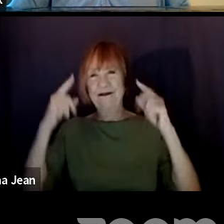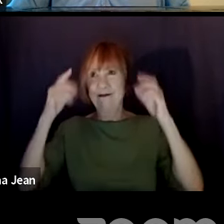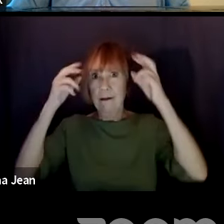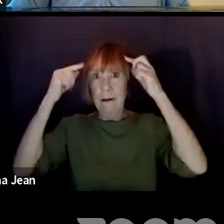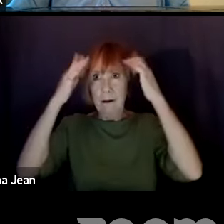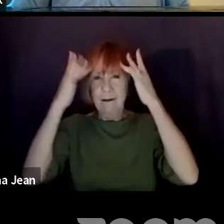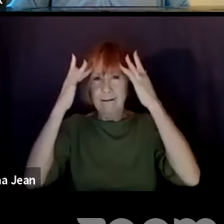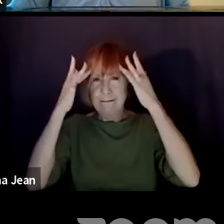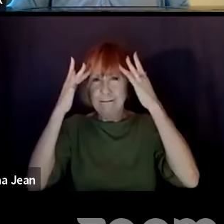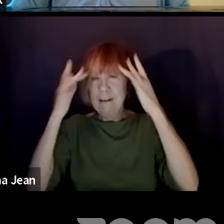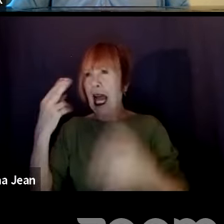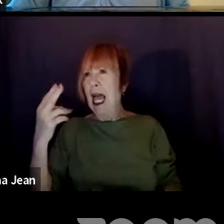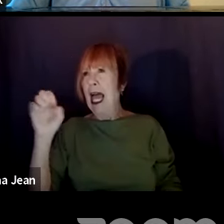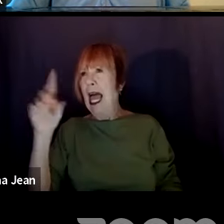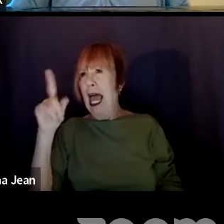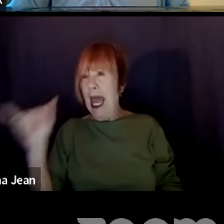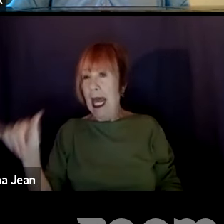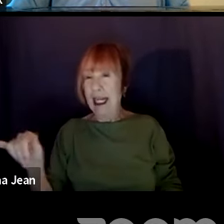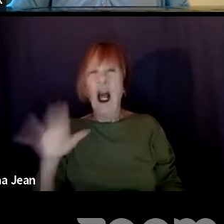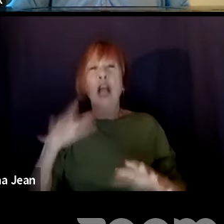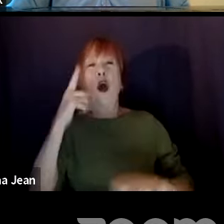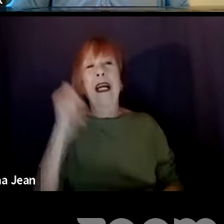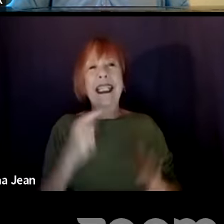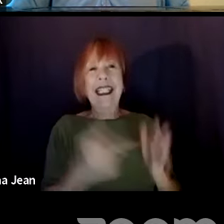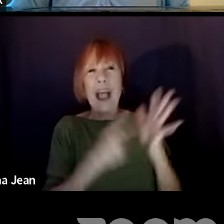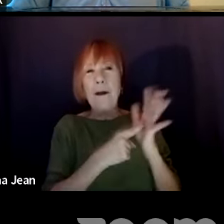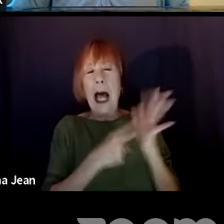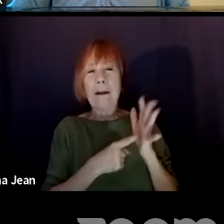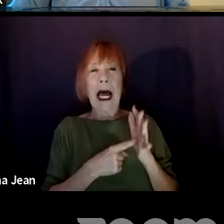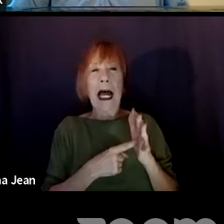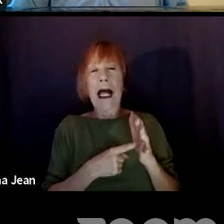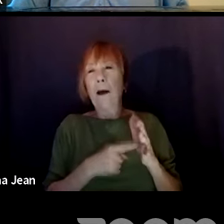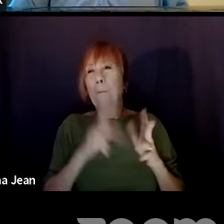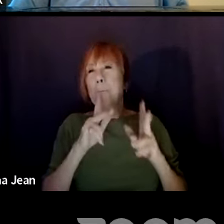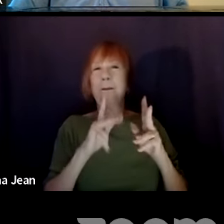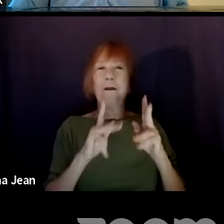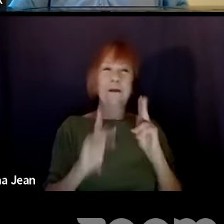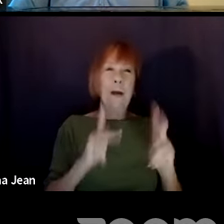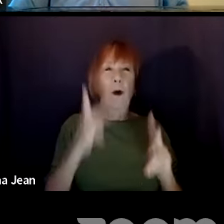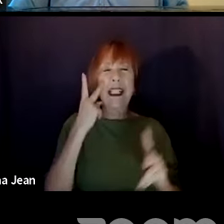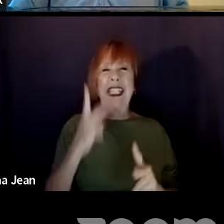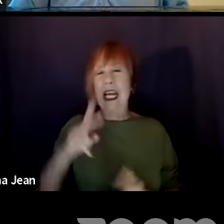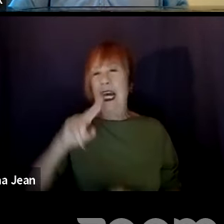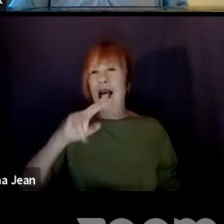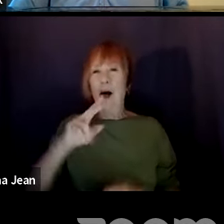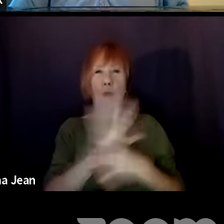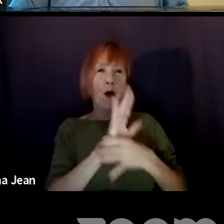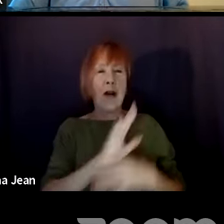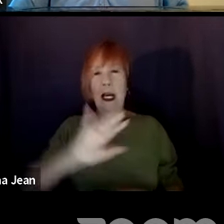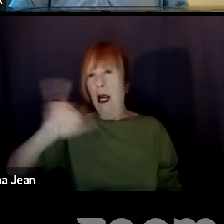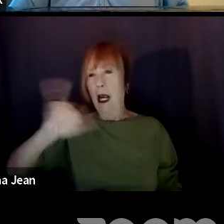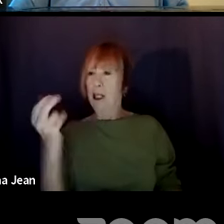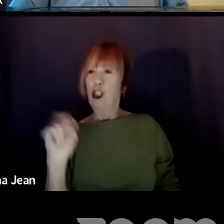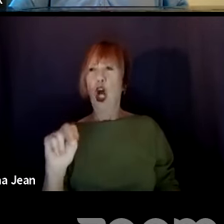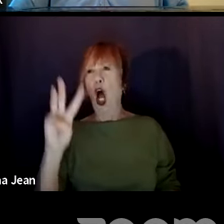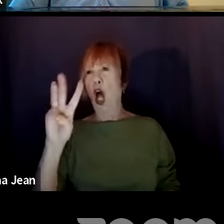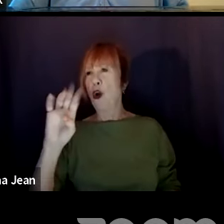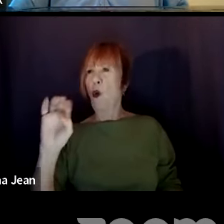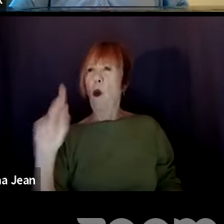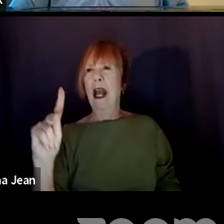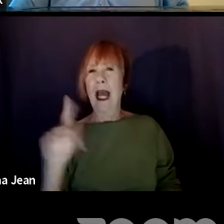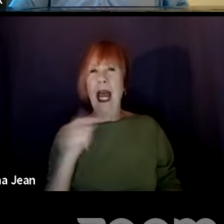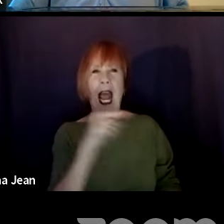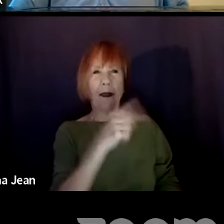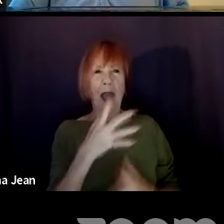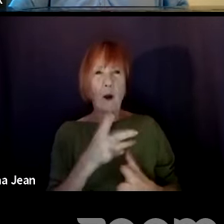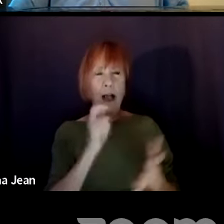John Wick movie and they want to write out every punch and every kick and leg sweep and every single round of the